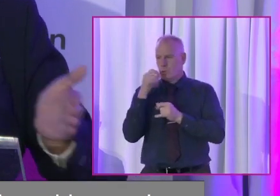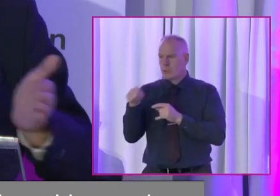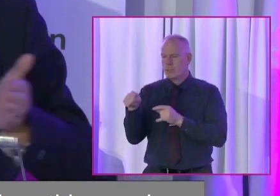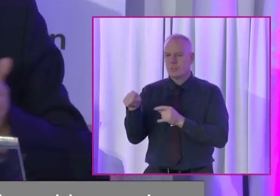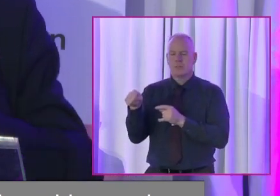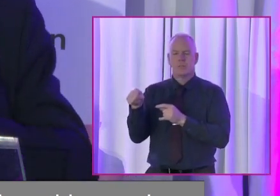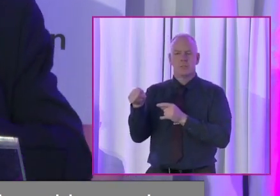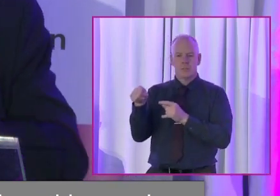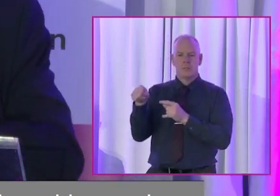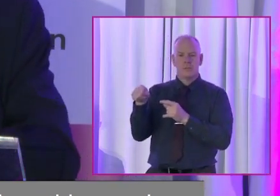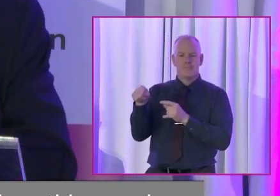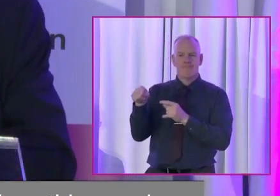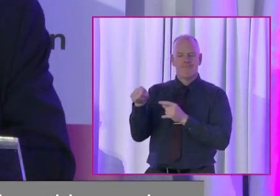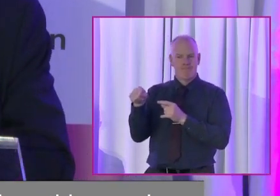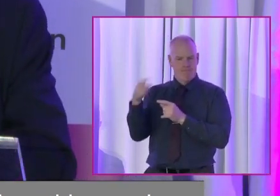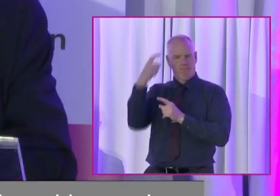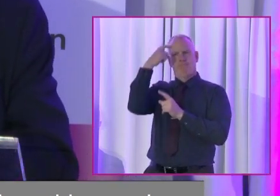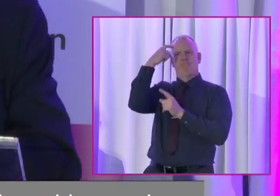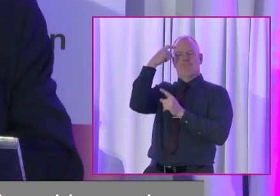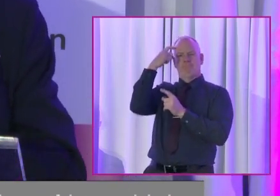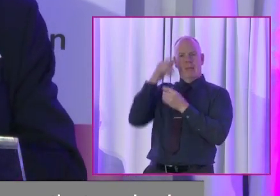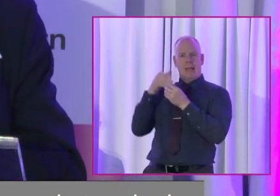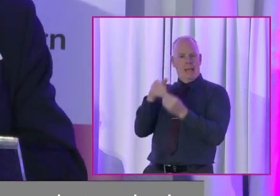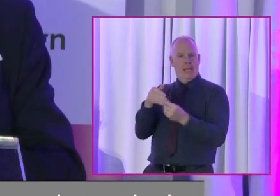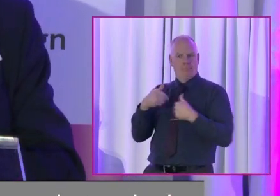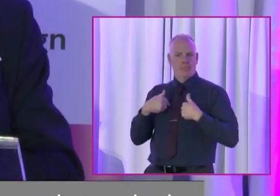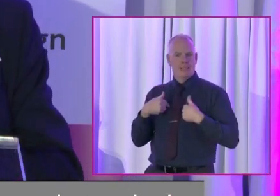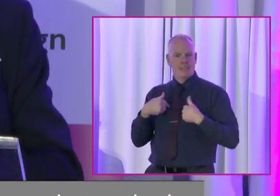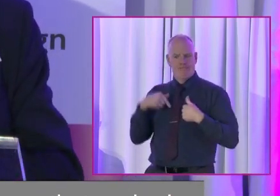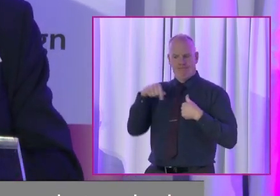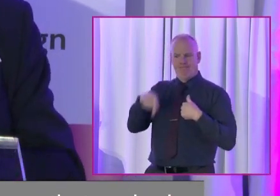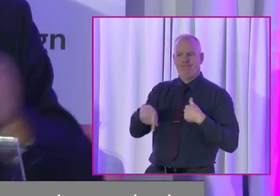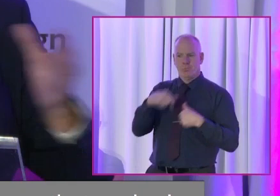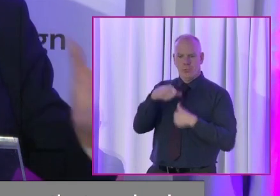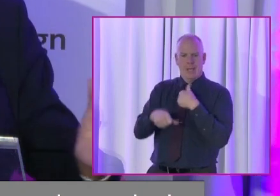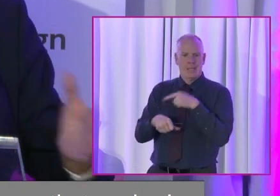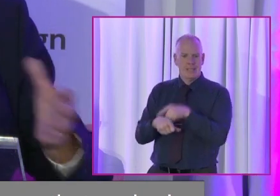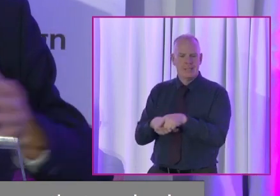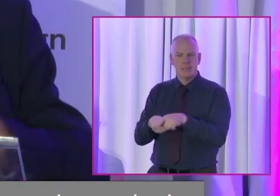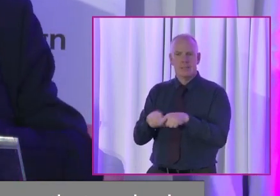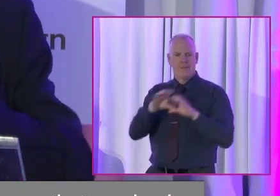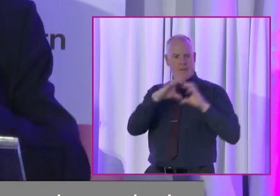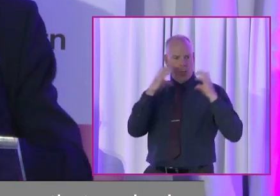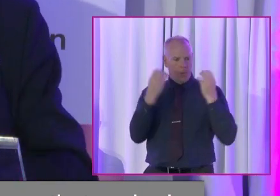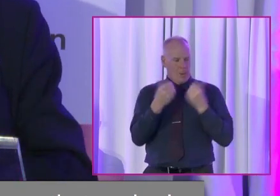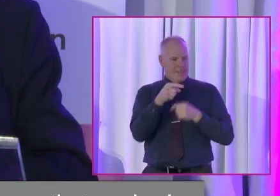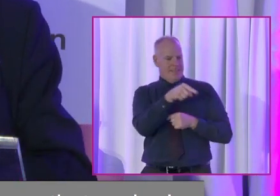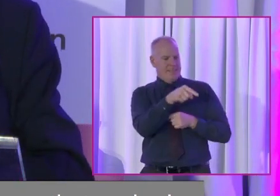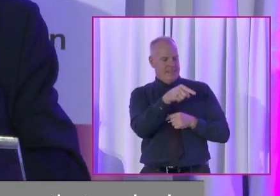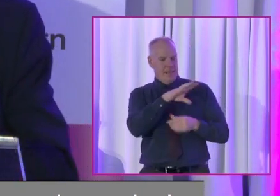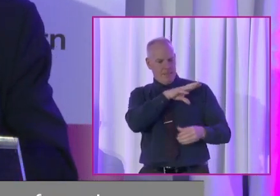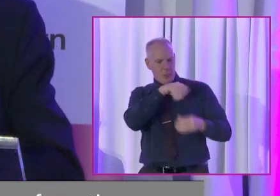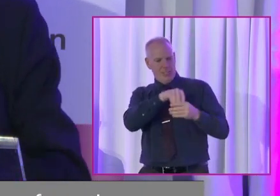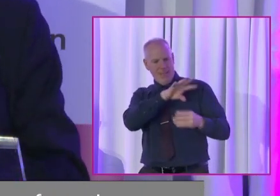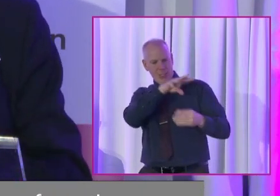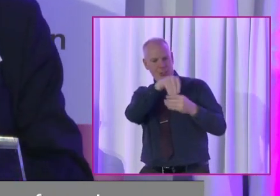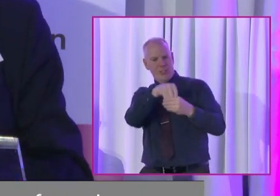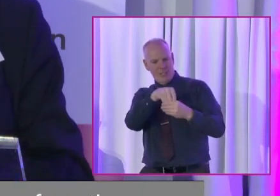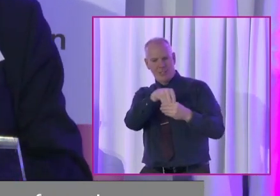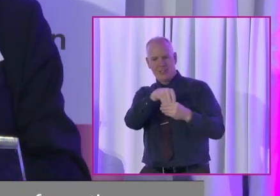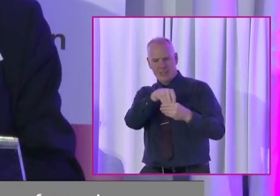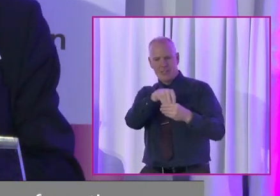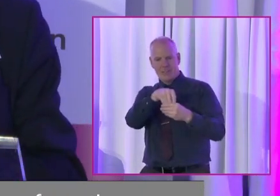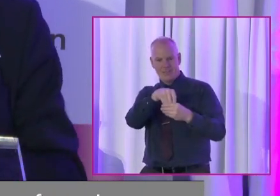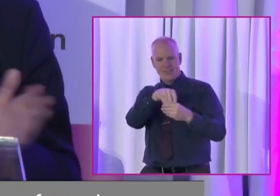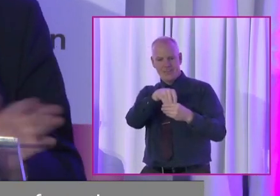had actually leads very, very nicely into this one. From the community and participation in.